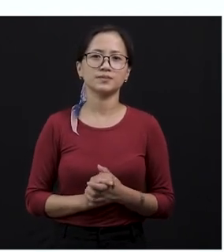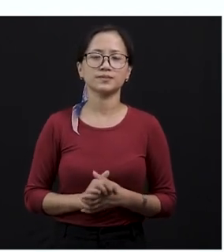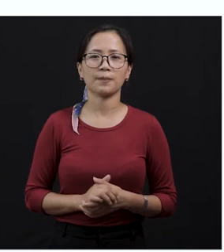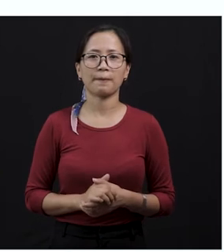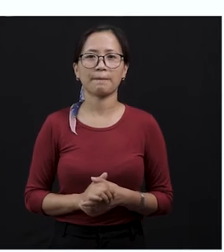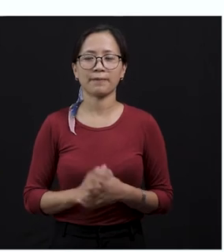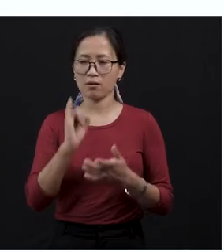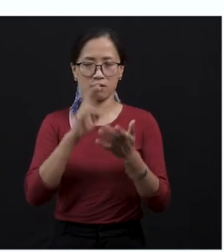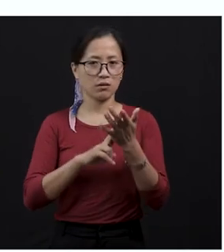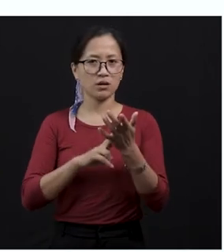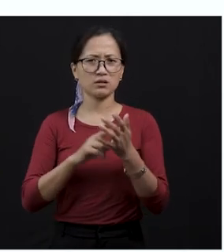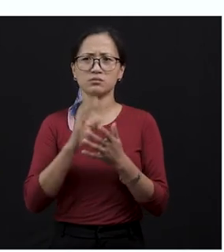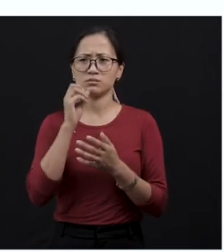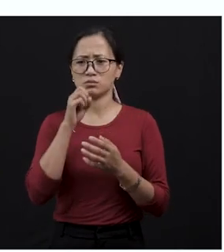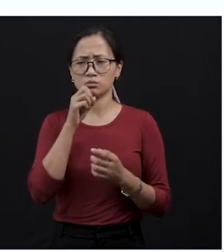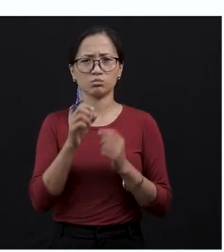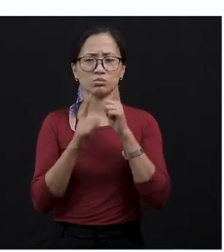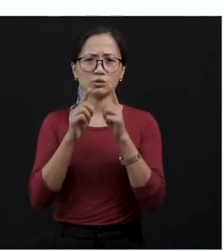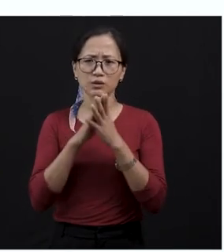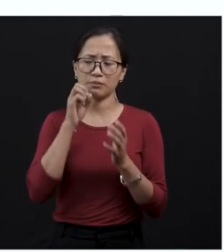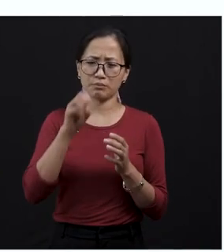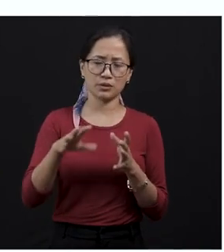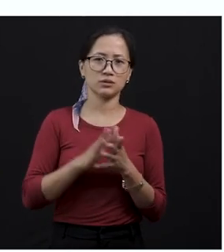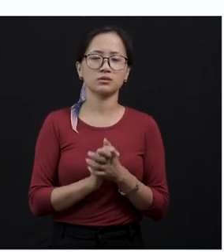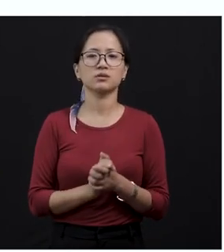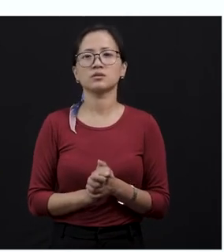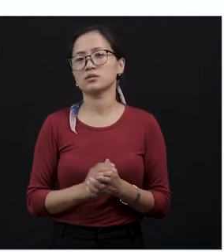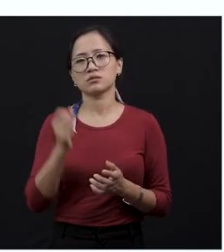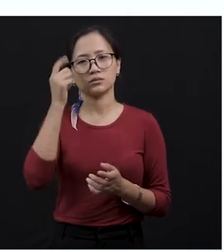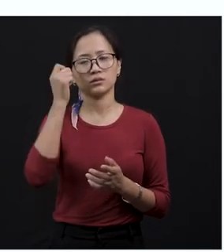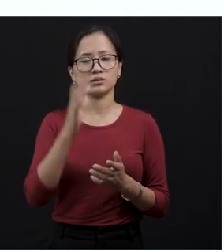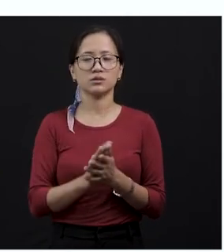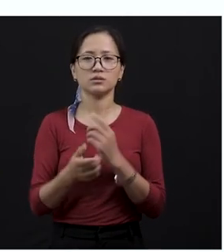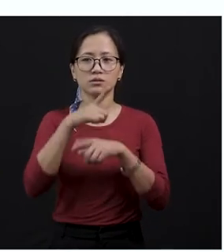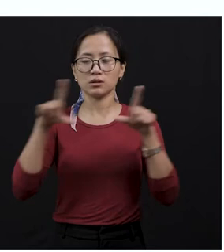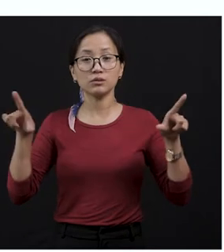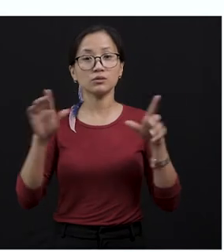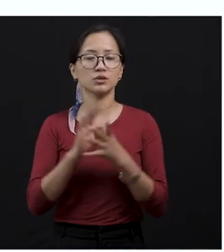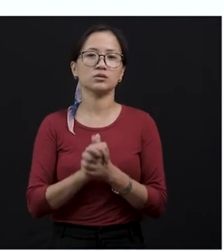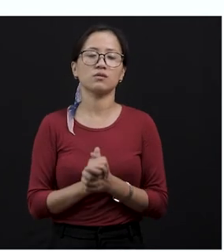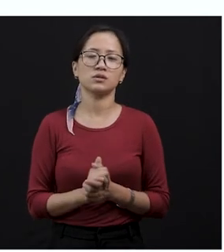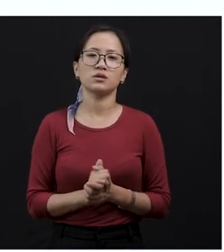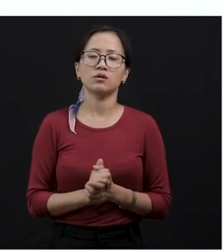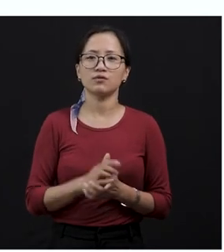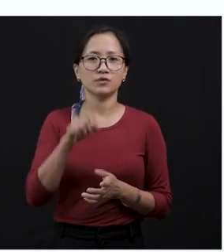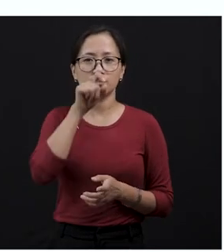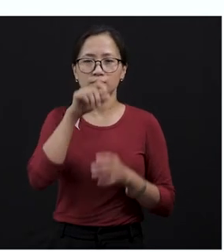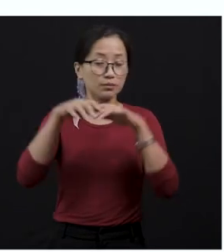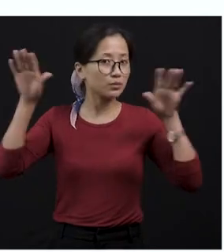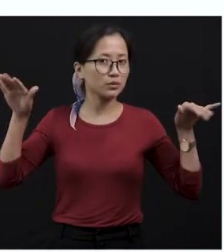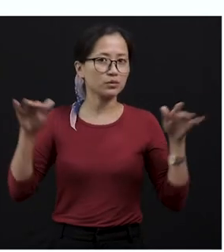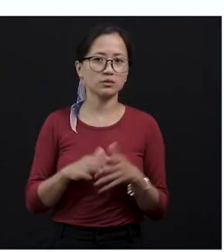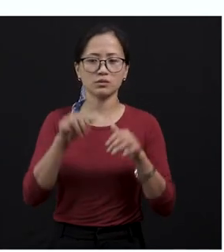insulting one another. We do not understand the language of the bird, but I'm sure they might be saying, it was because of you